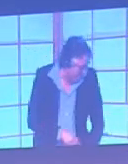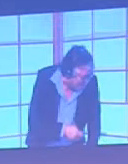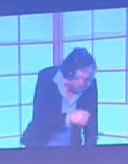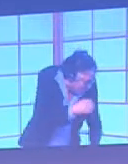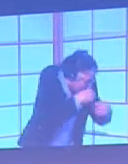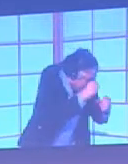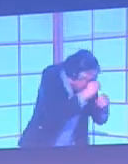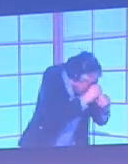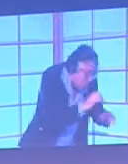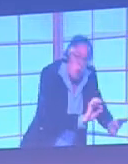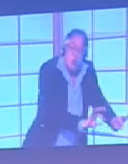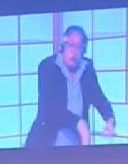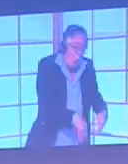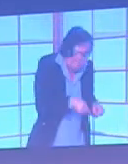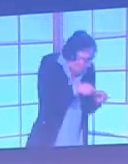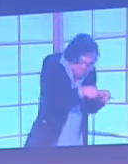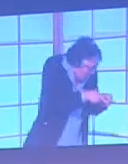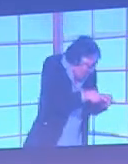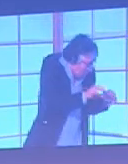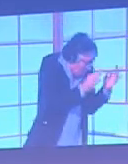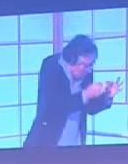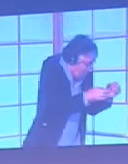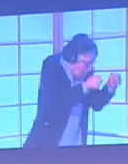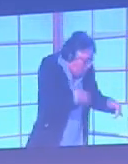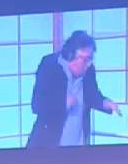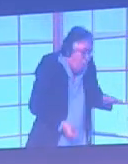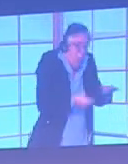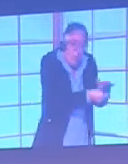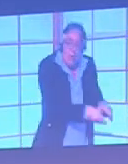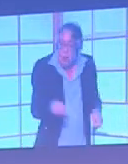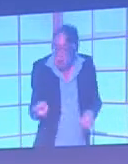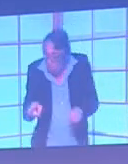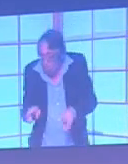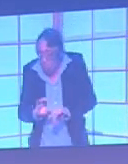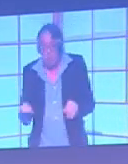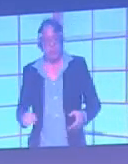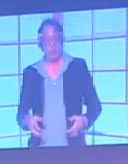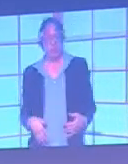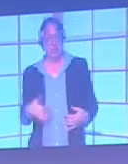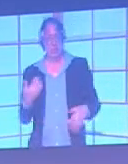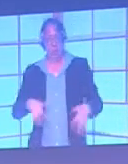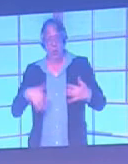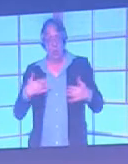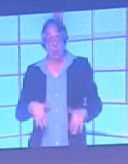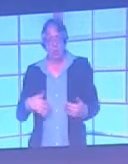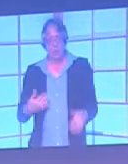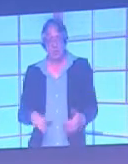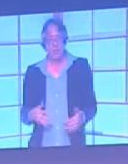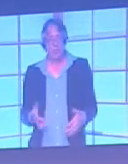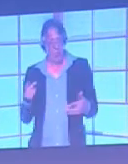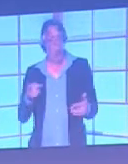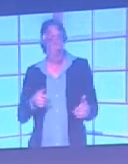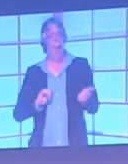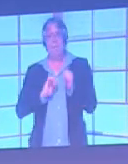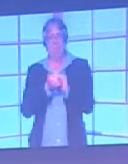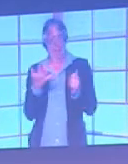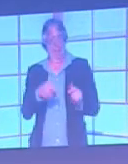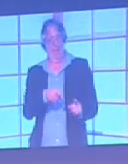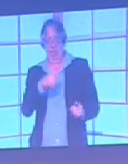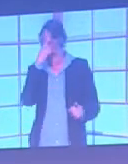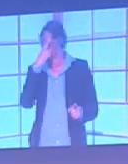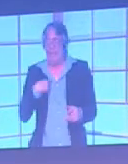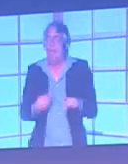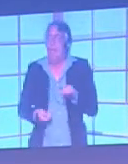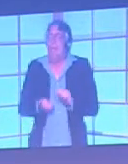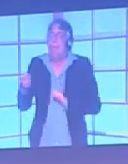must have been desperate to get off that pitch. And at the end, he would have been worrying that people would be questioning his form. And I ask a question, which is,